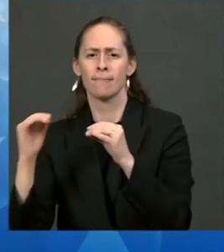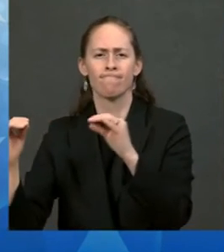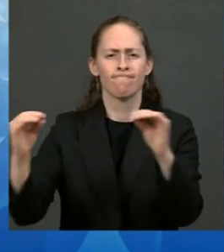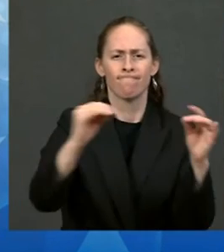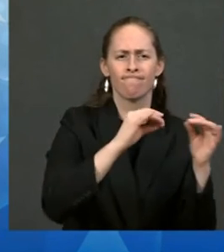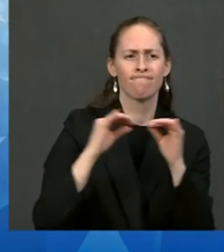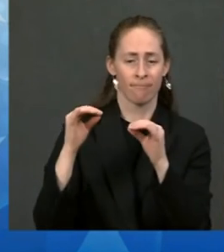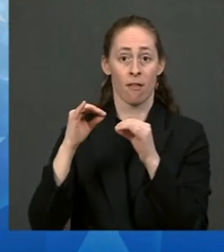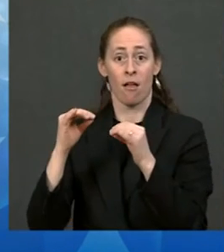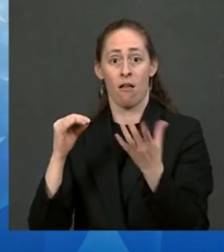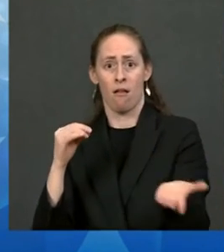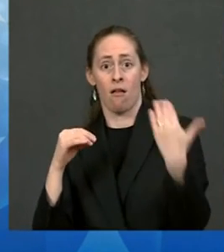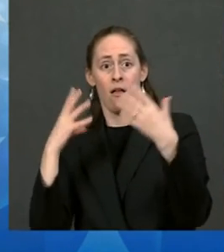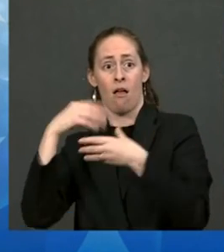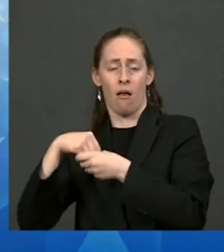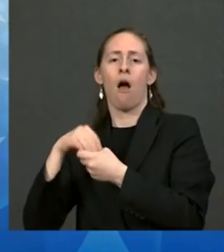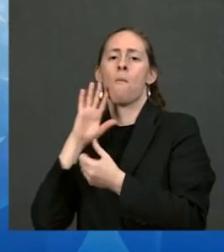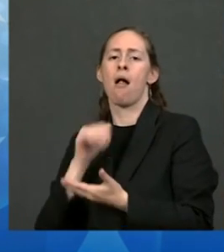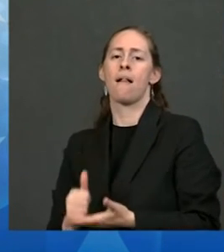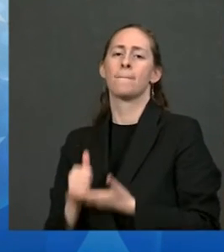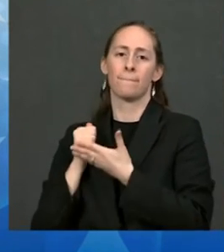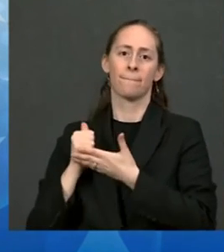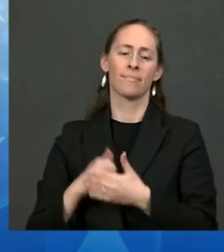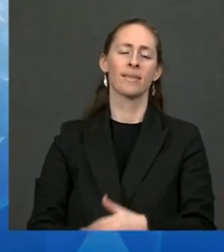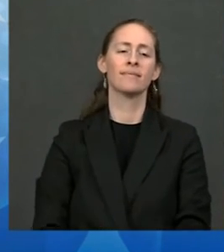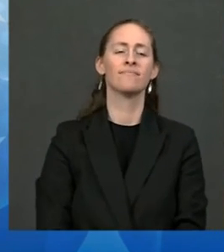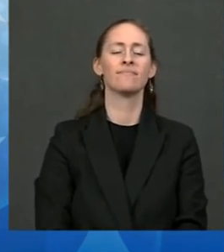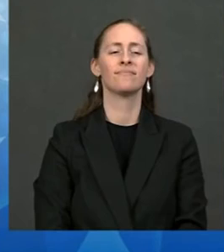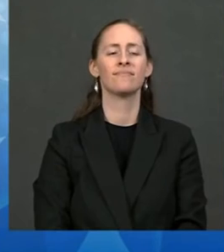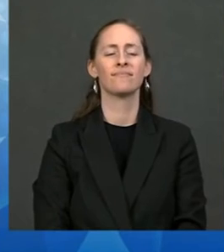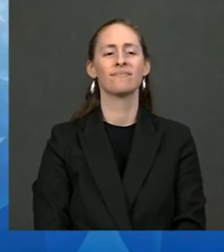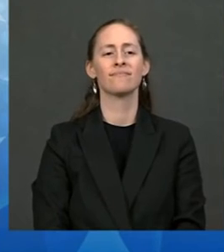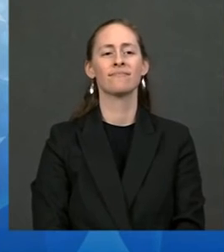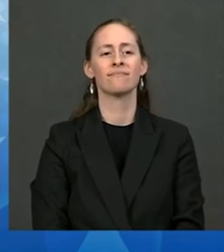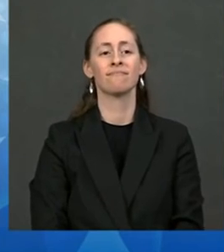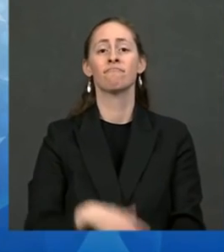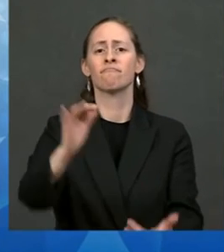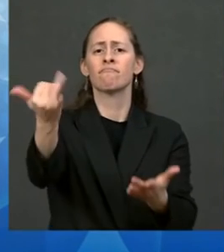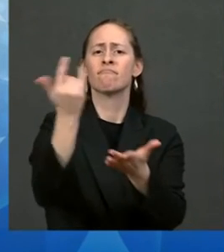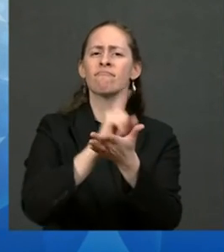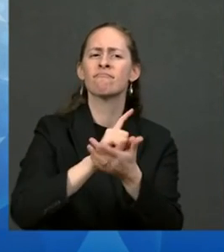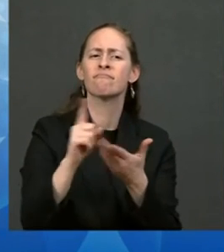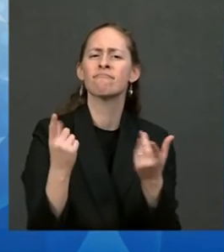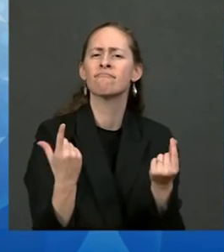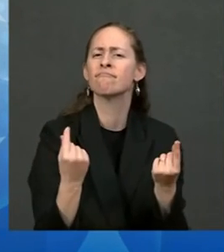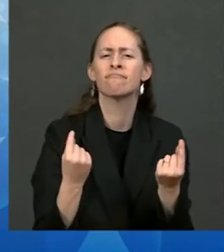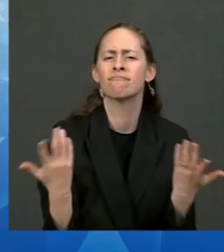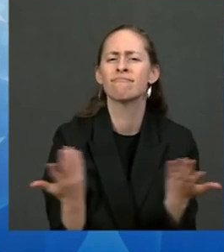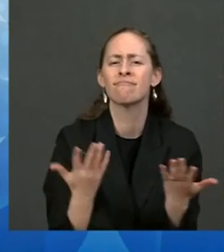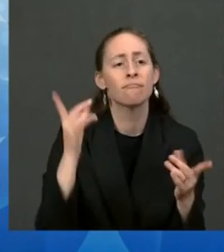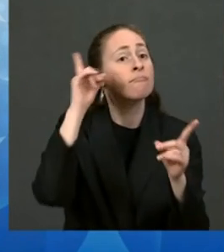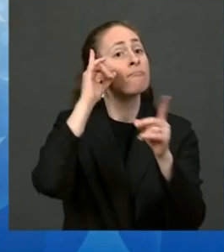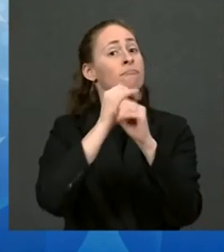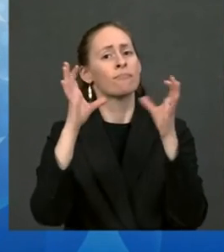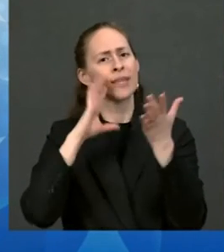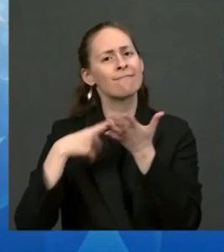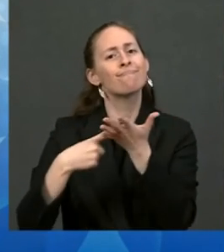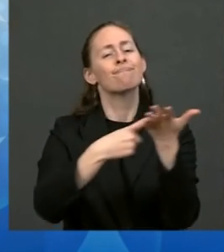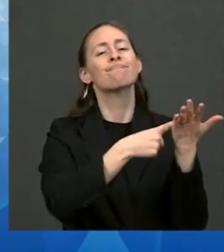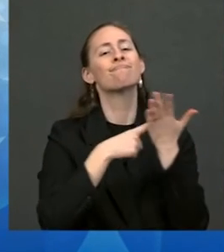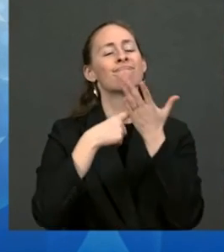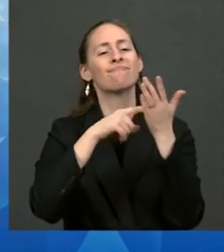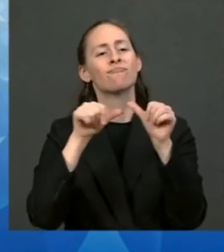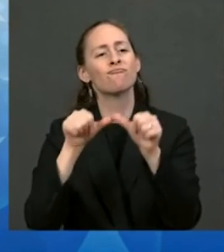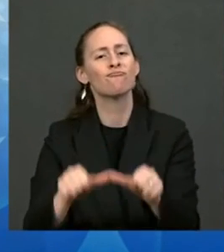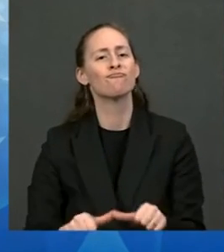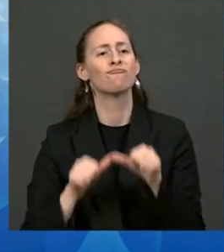This week will be the continuation of those important discussions. My colleagues and I have much progress to share,